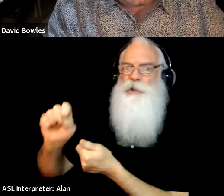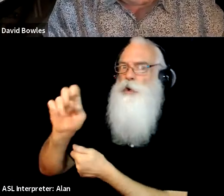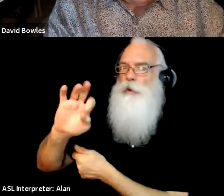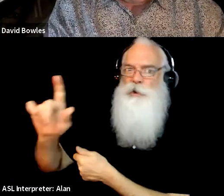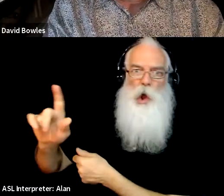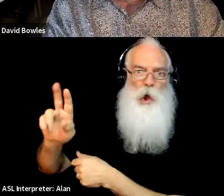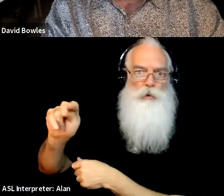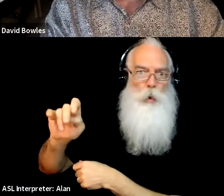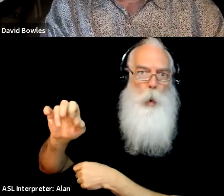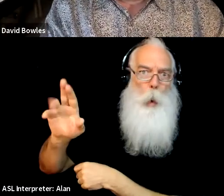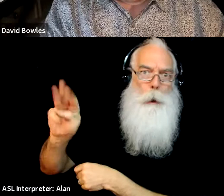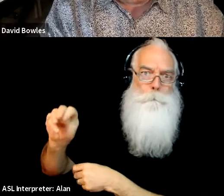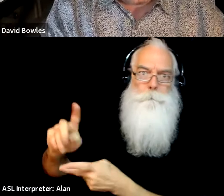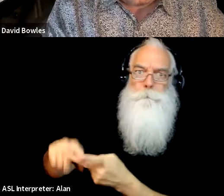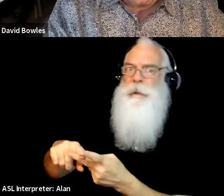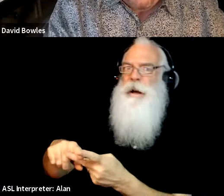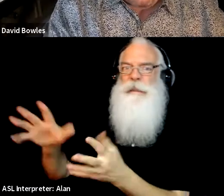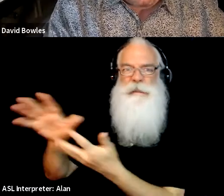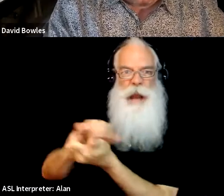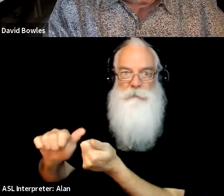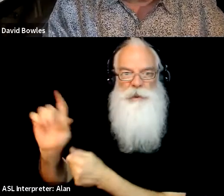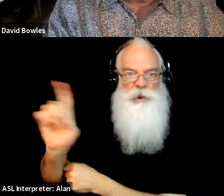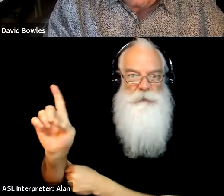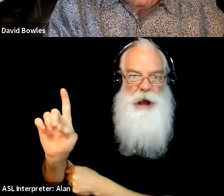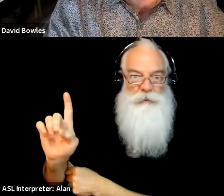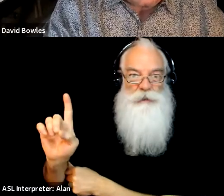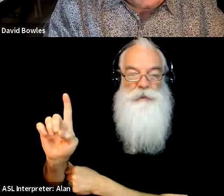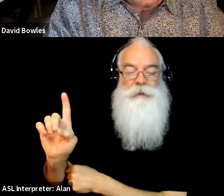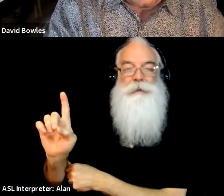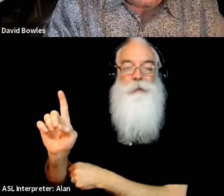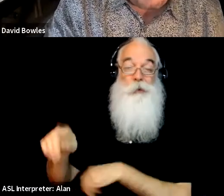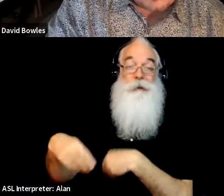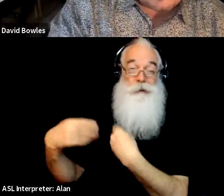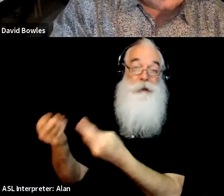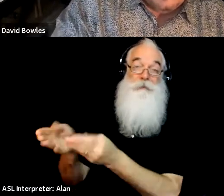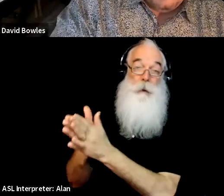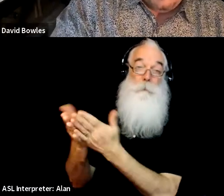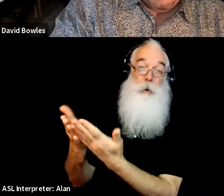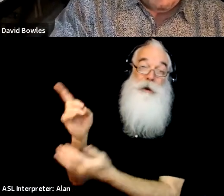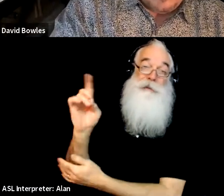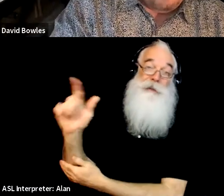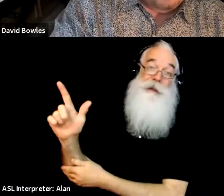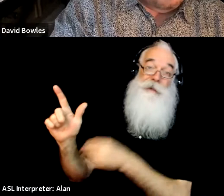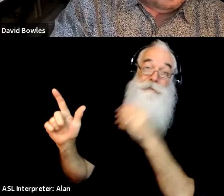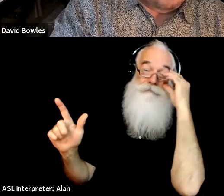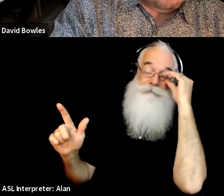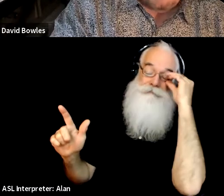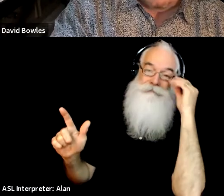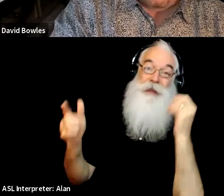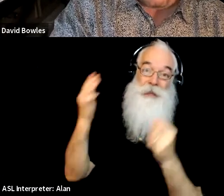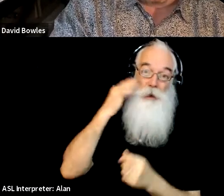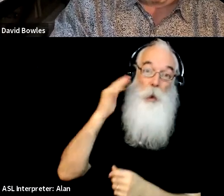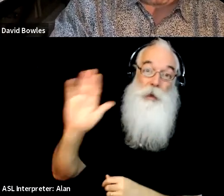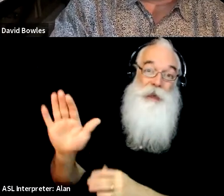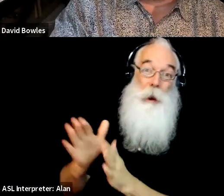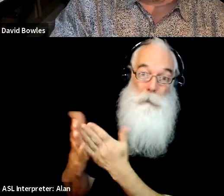democracy and things like that. Uh, but because they know that they'll be able to market that and sell a ton of books. Um, they would, they would rather,